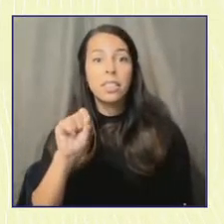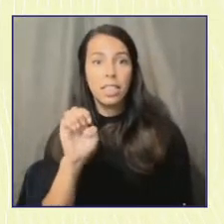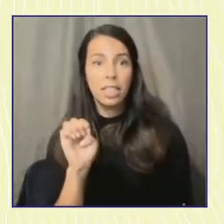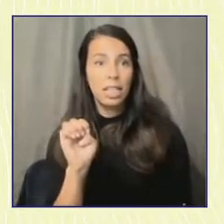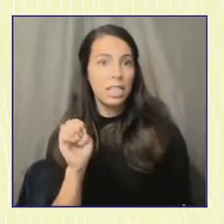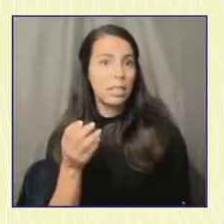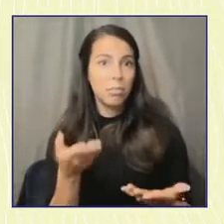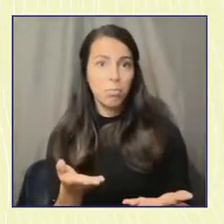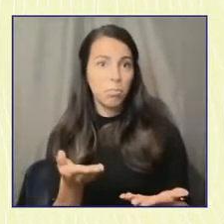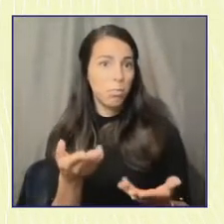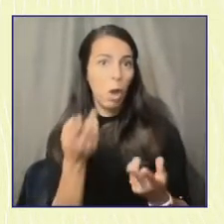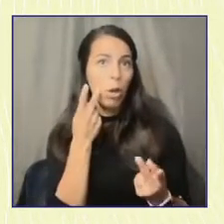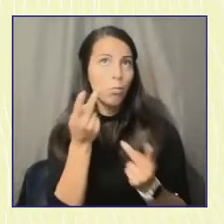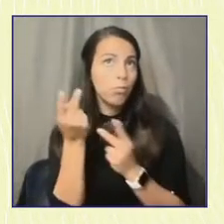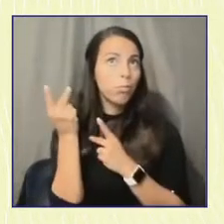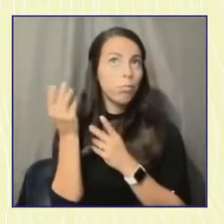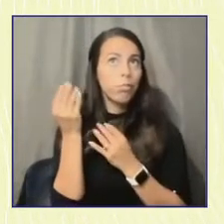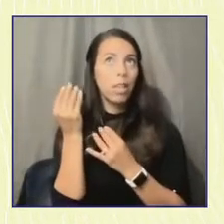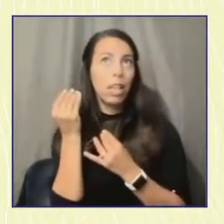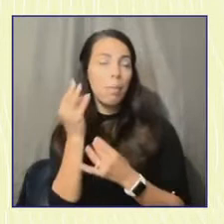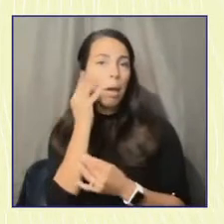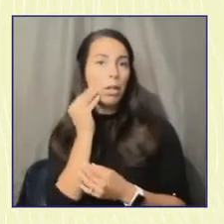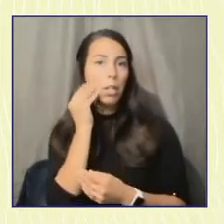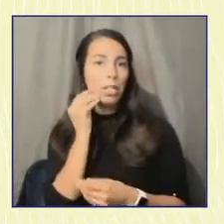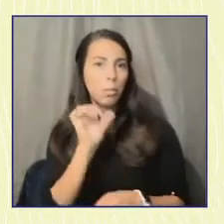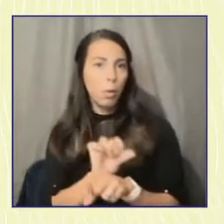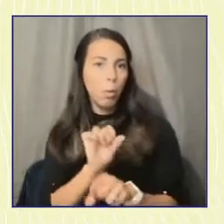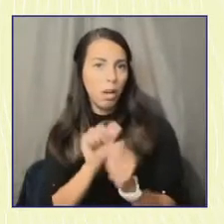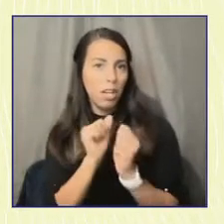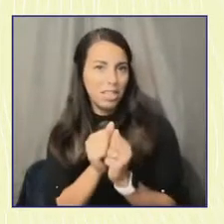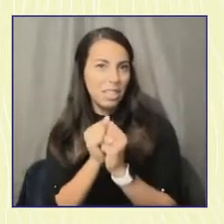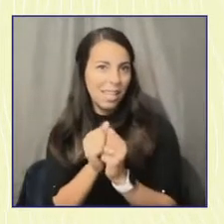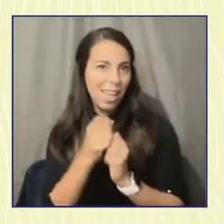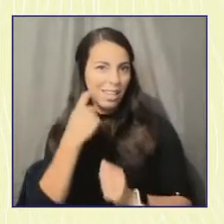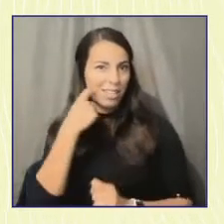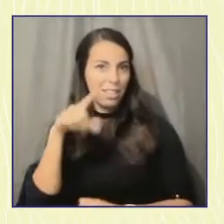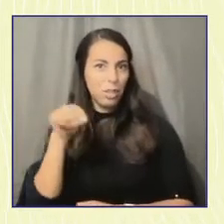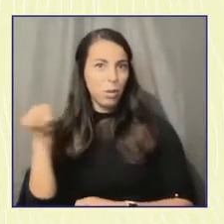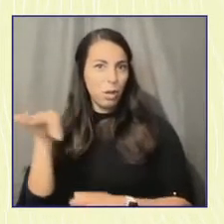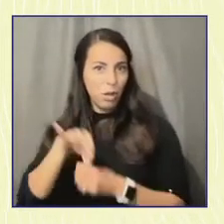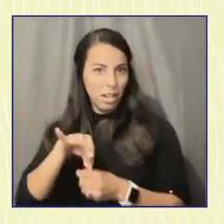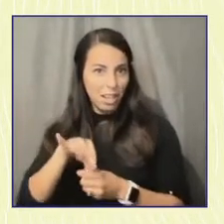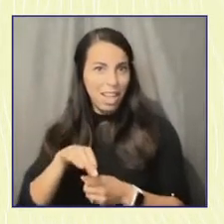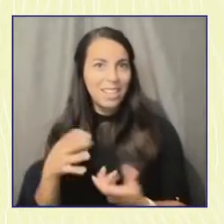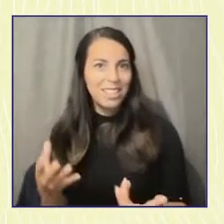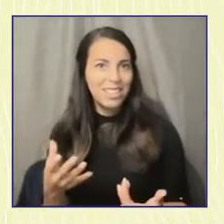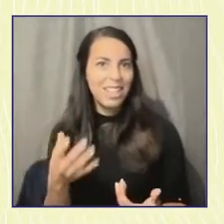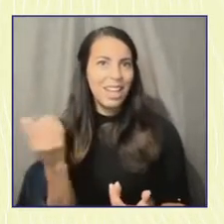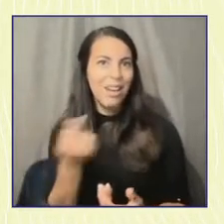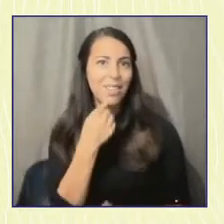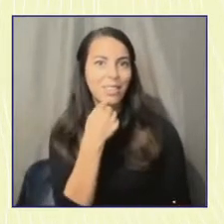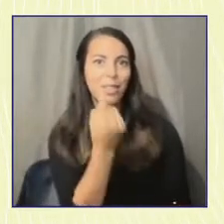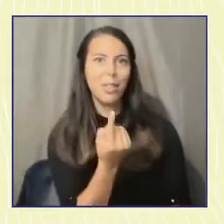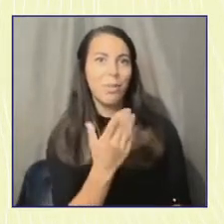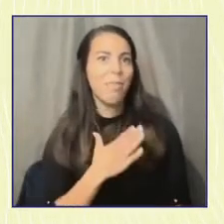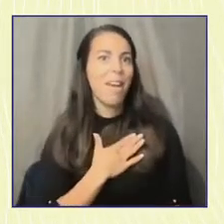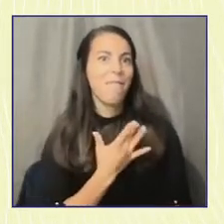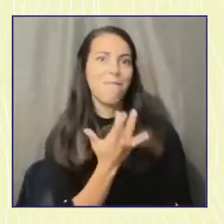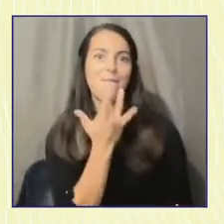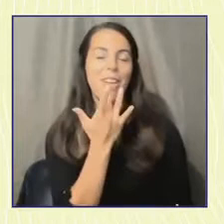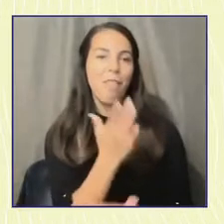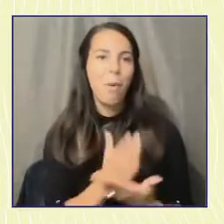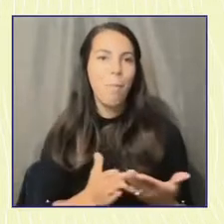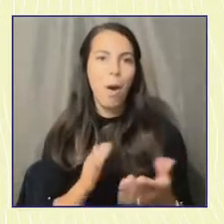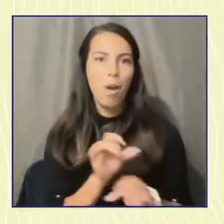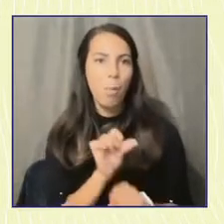experience working together on the Team Vote Voter Committee back in 2020. And I always told you and the other members, like, that was my favorite part of working on it during a